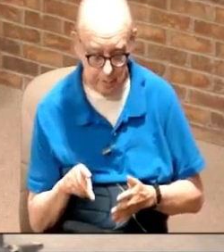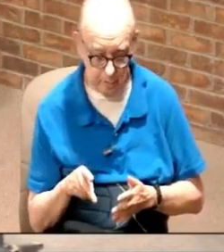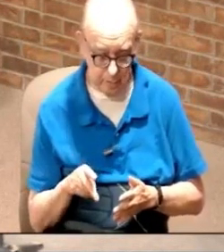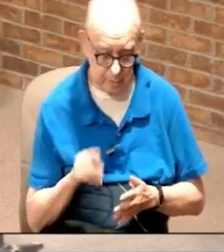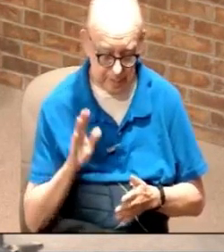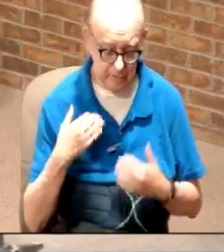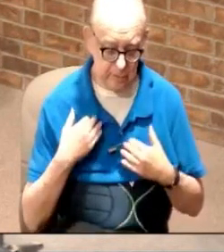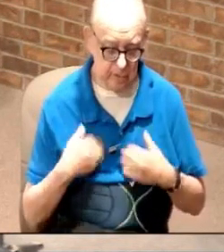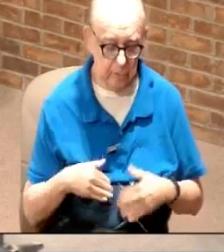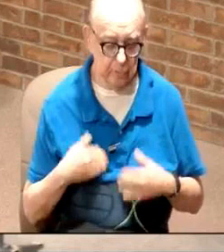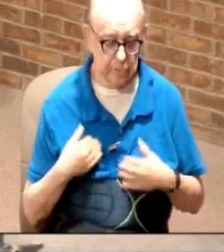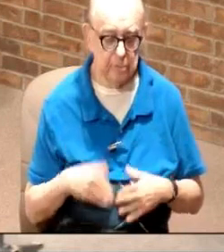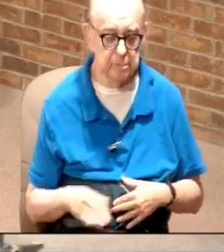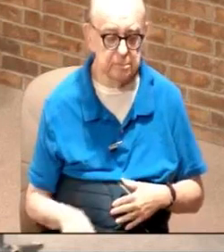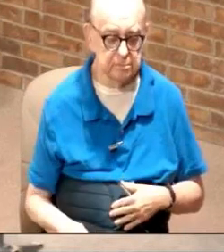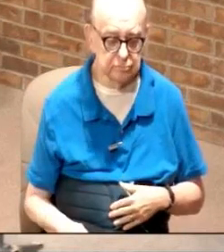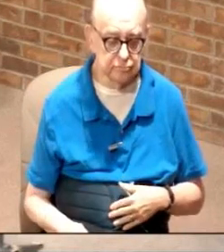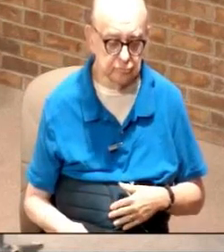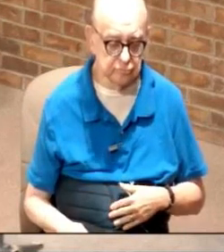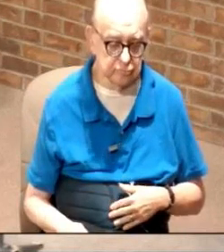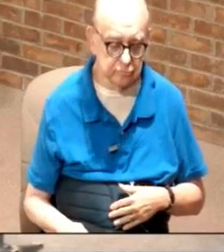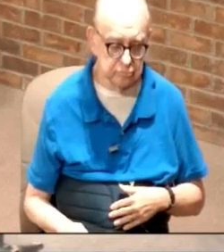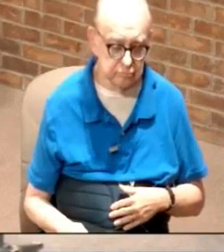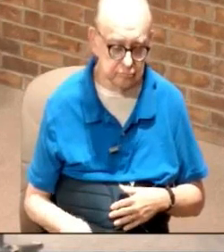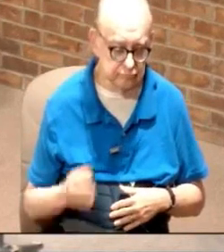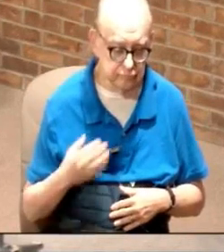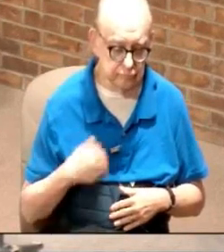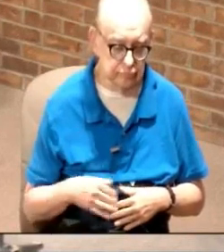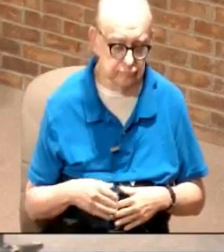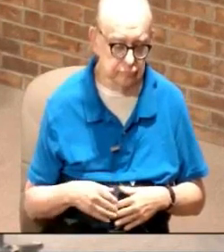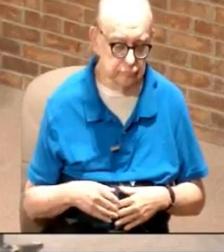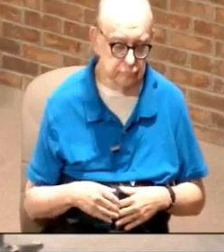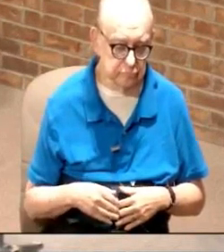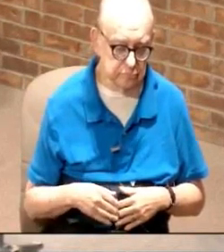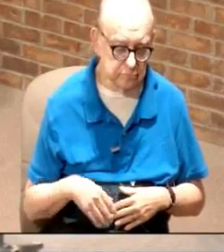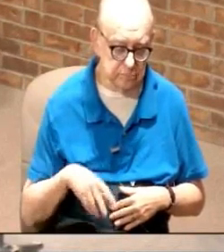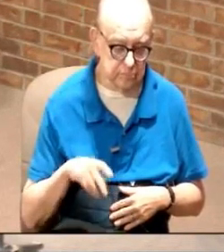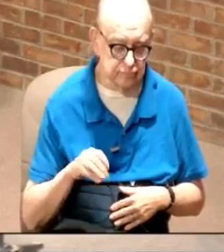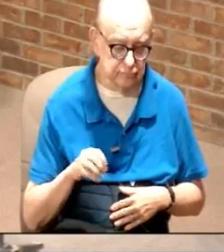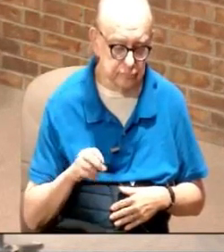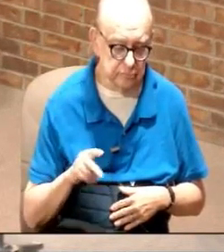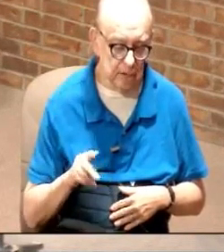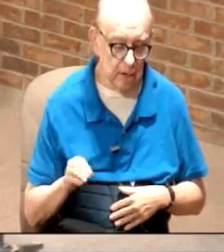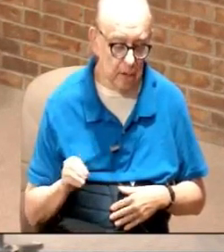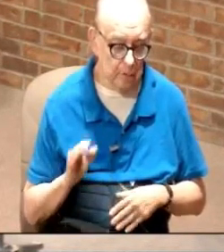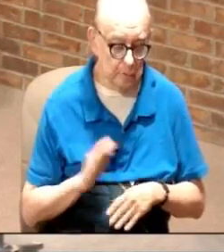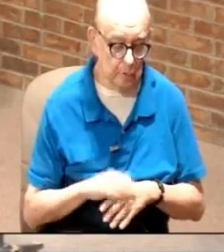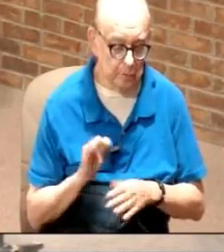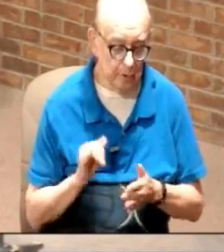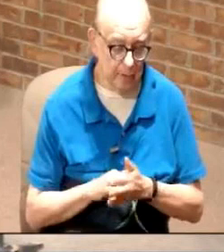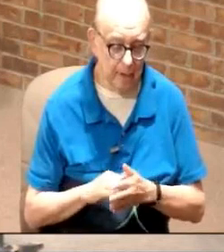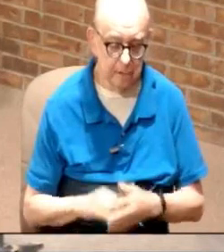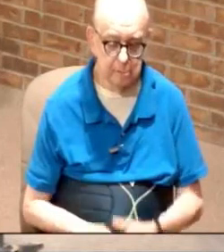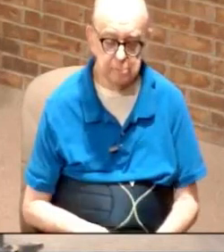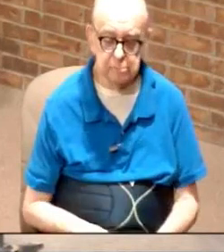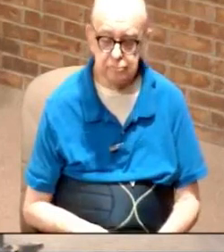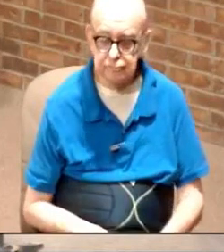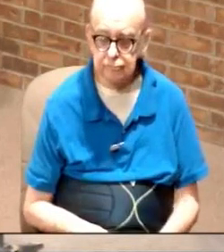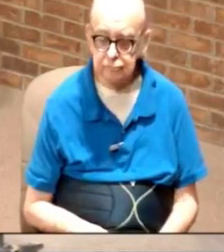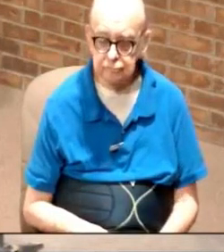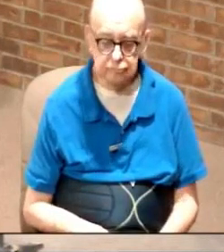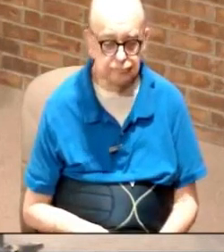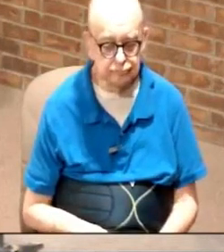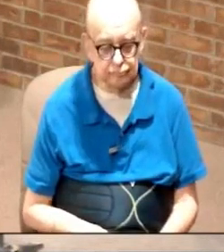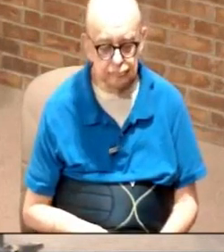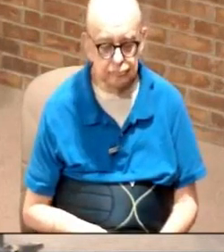His clothes has got excrement. Okay, if you want to use a $50